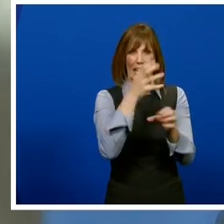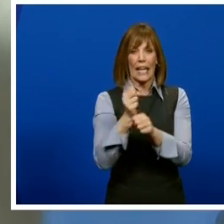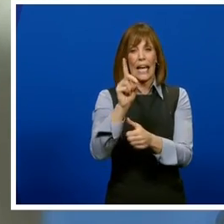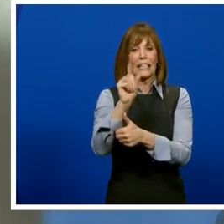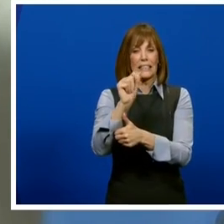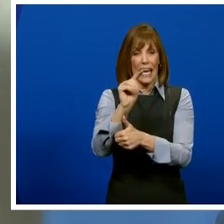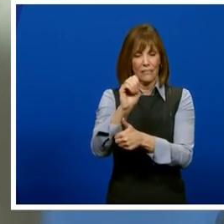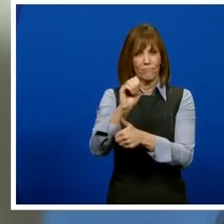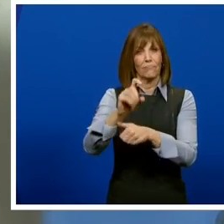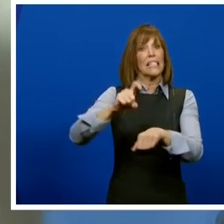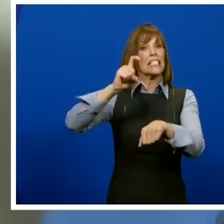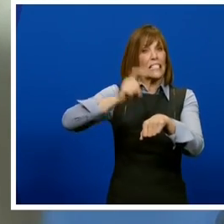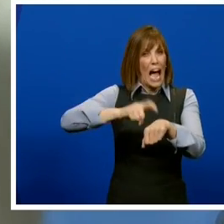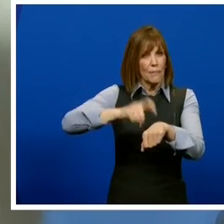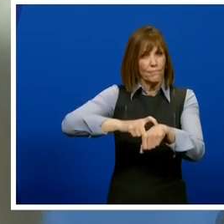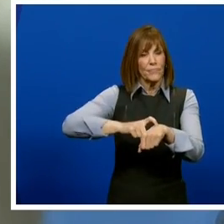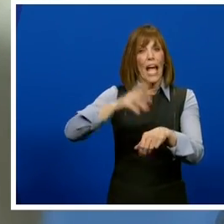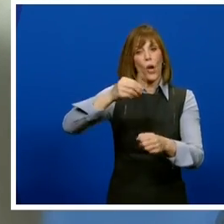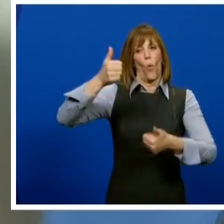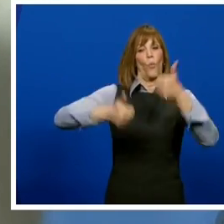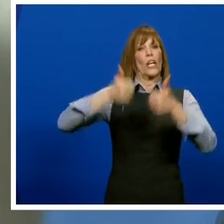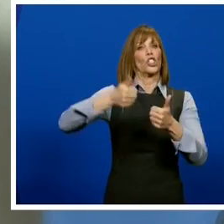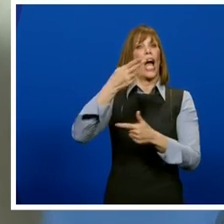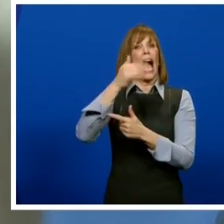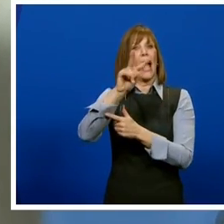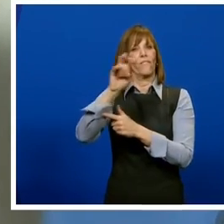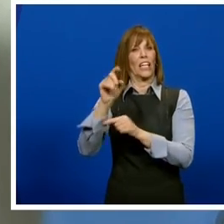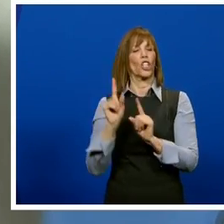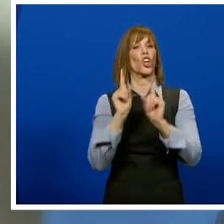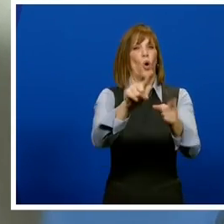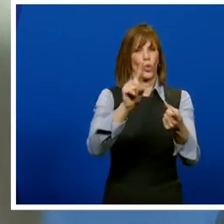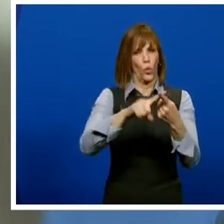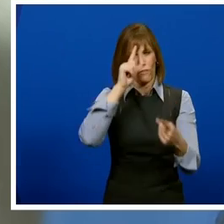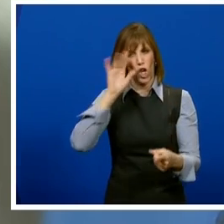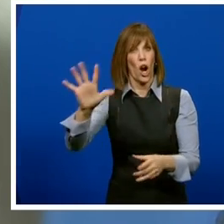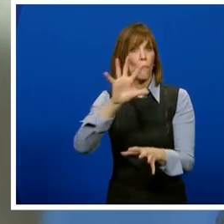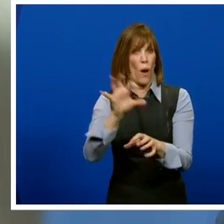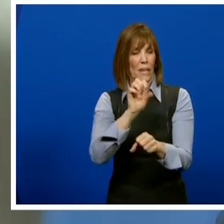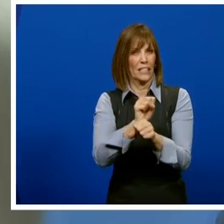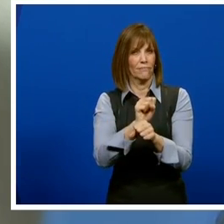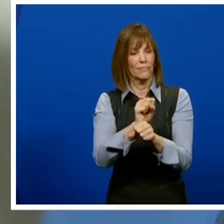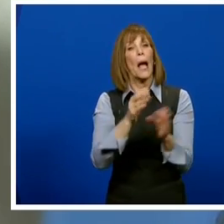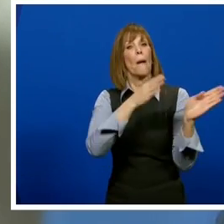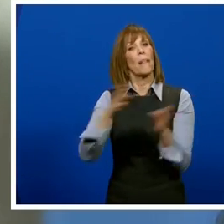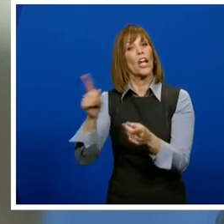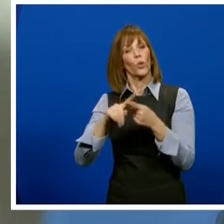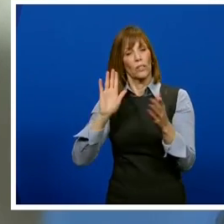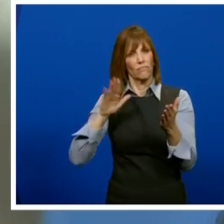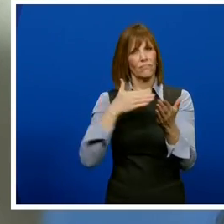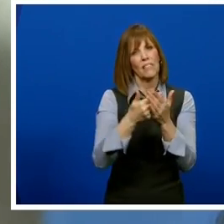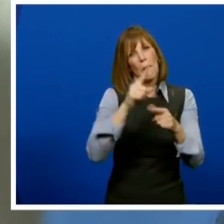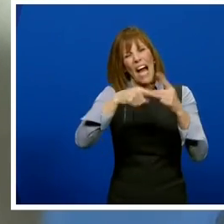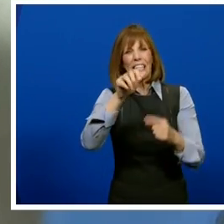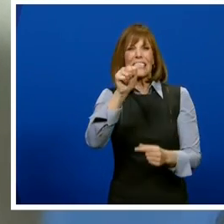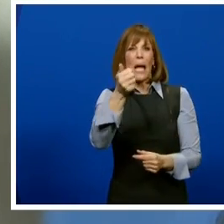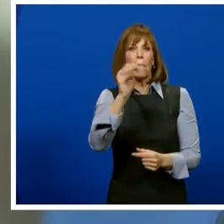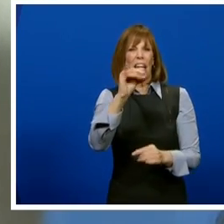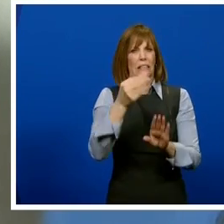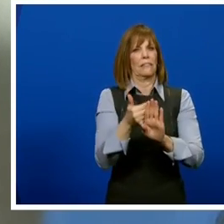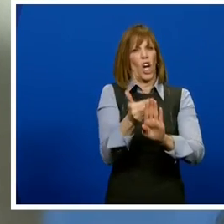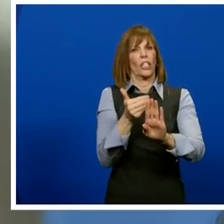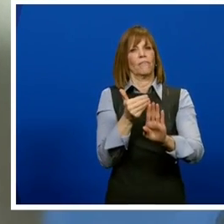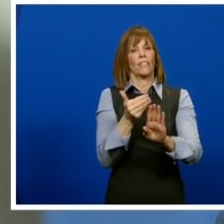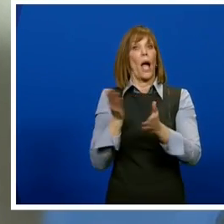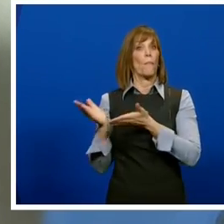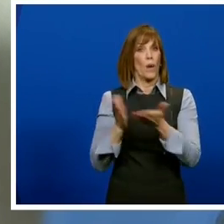time, and Hy-Vee pharmacy location of their appointment. You should plan to arrive at your appointment at least 10 minutes early